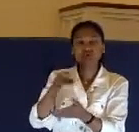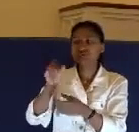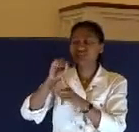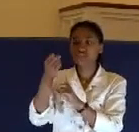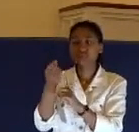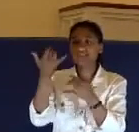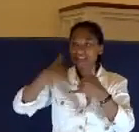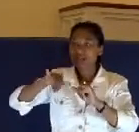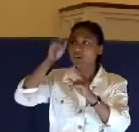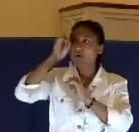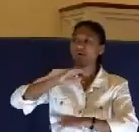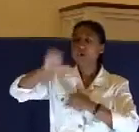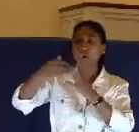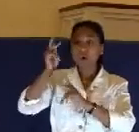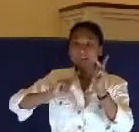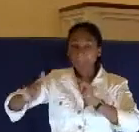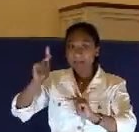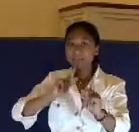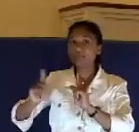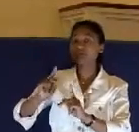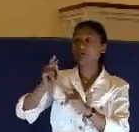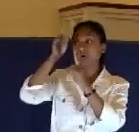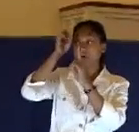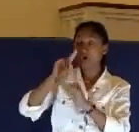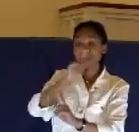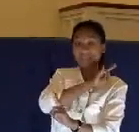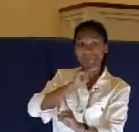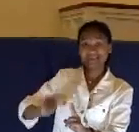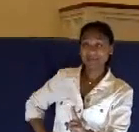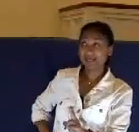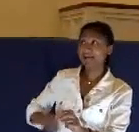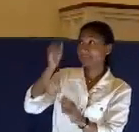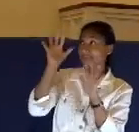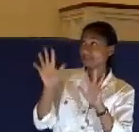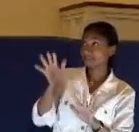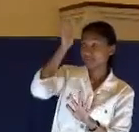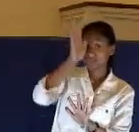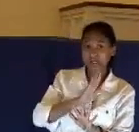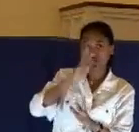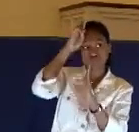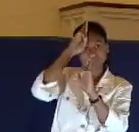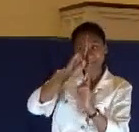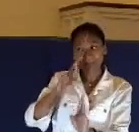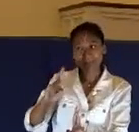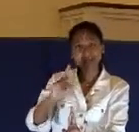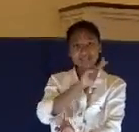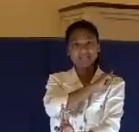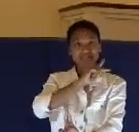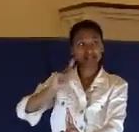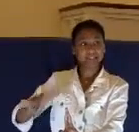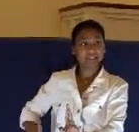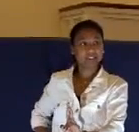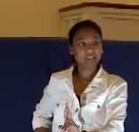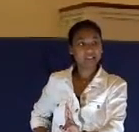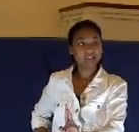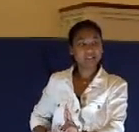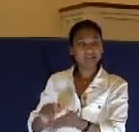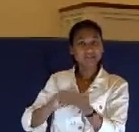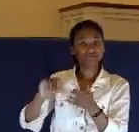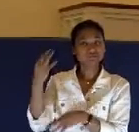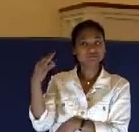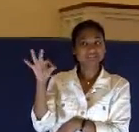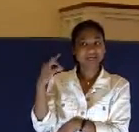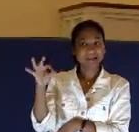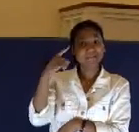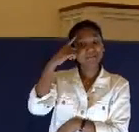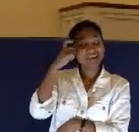love the brotherhood, you fear God, you honor the king, you give respect. Look down at verse 19. For